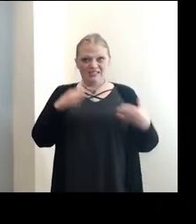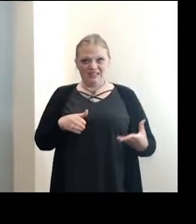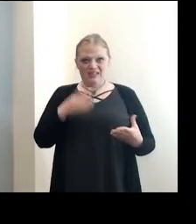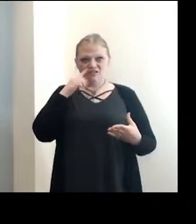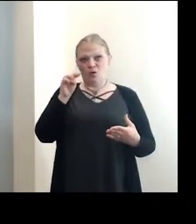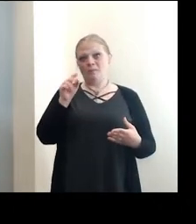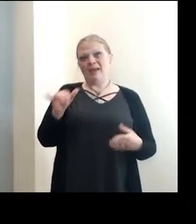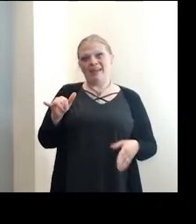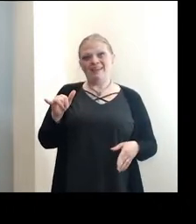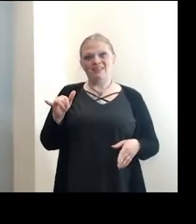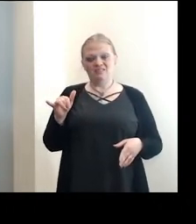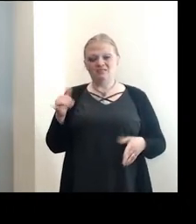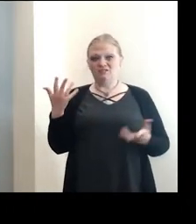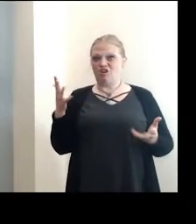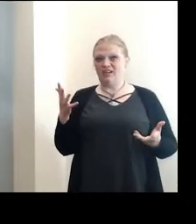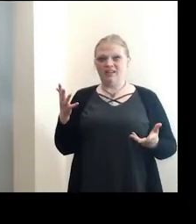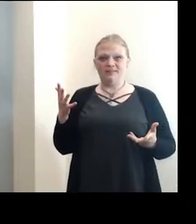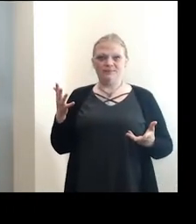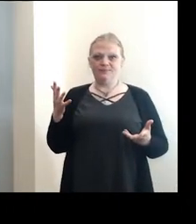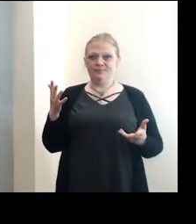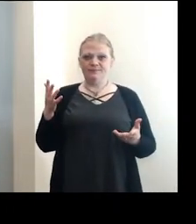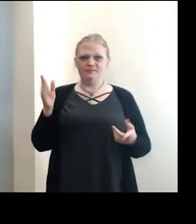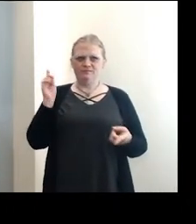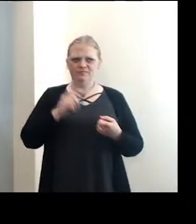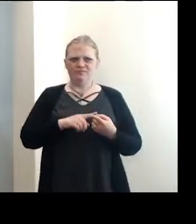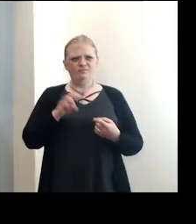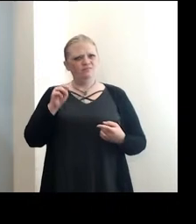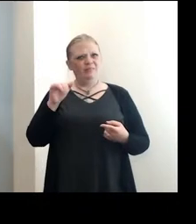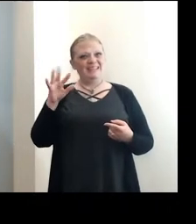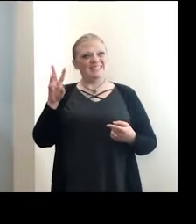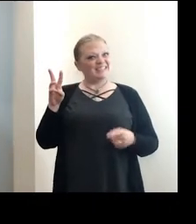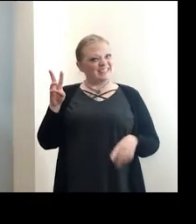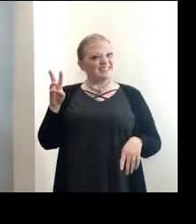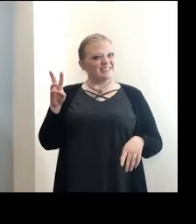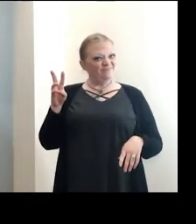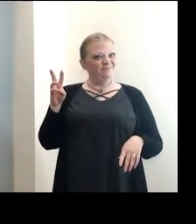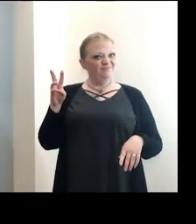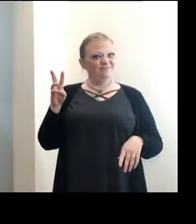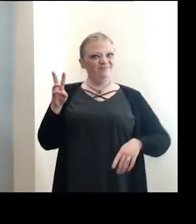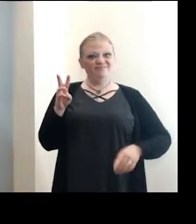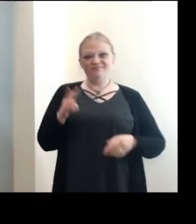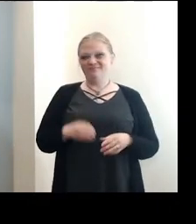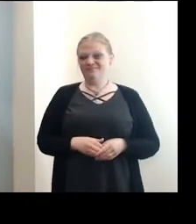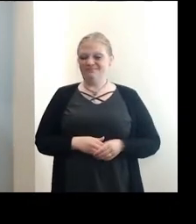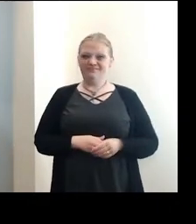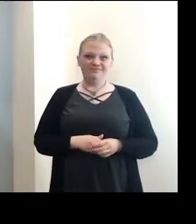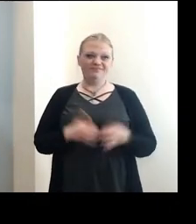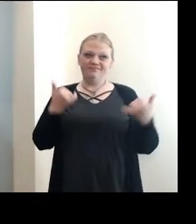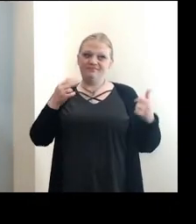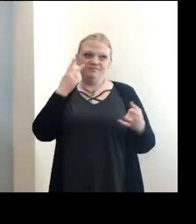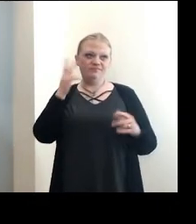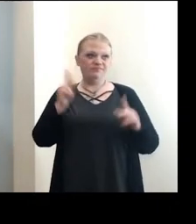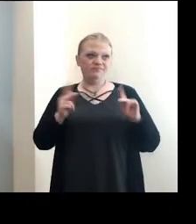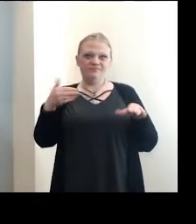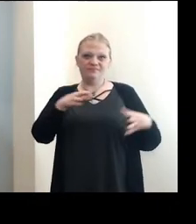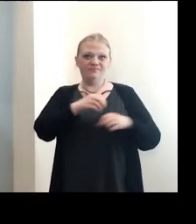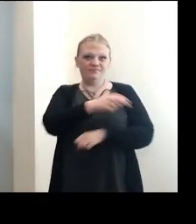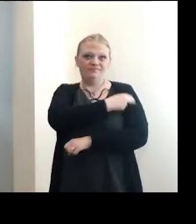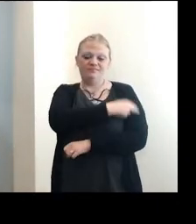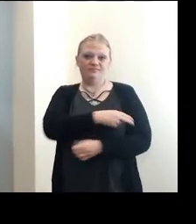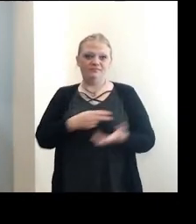the month of May through, I believe that's May 6th. So we're still seeing people dying in the hospital.